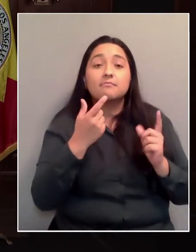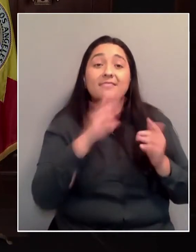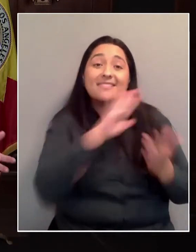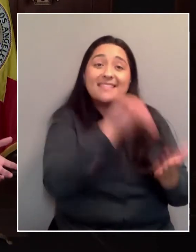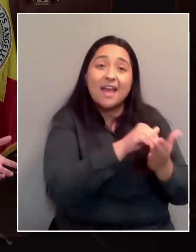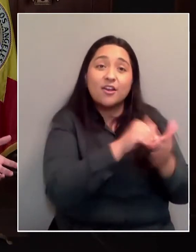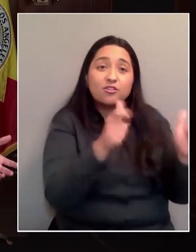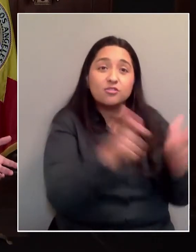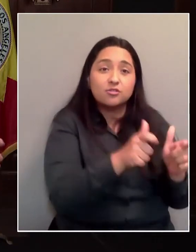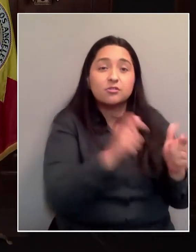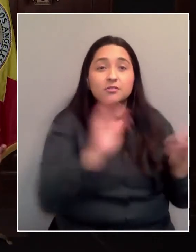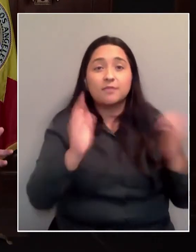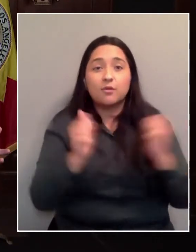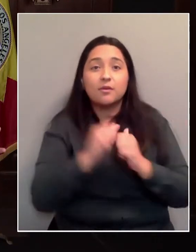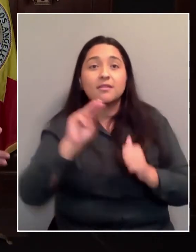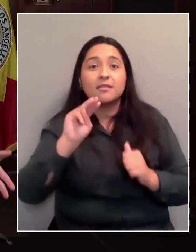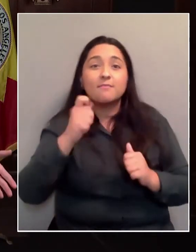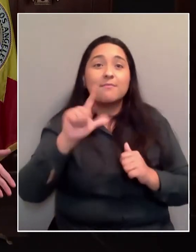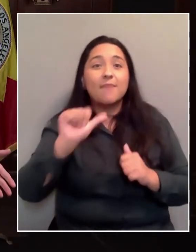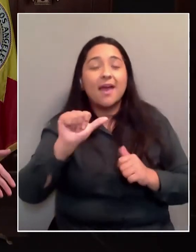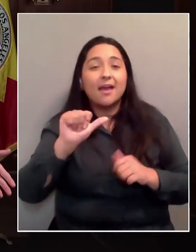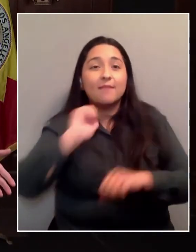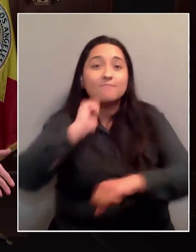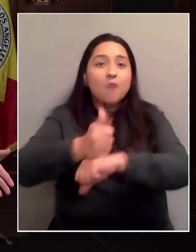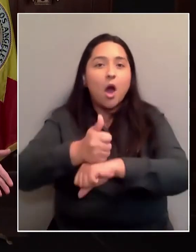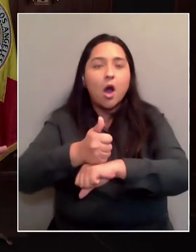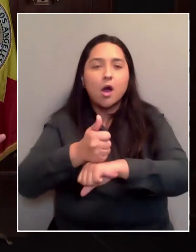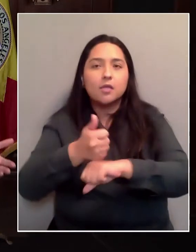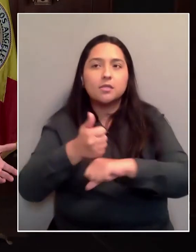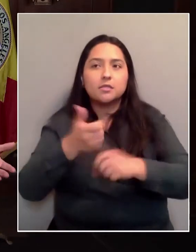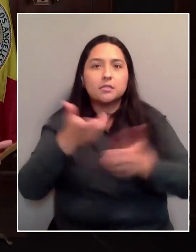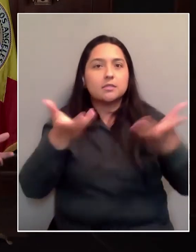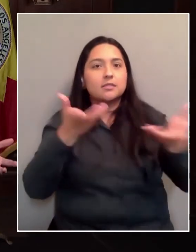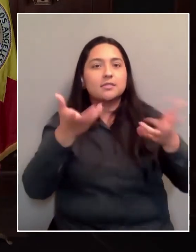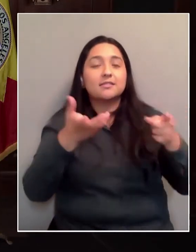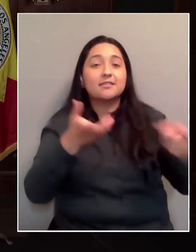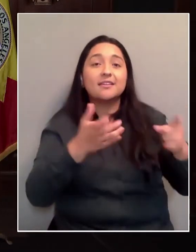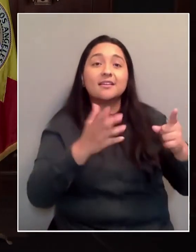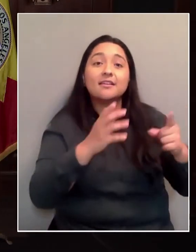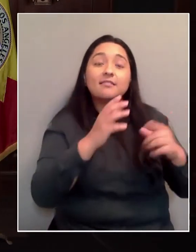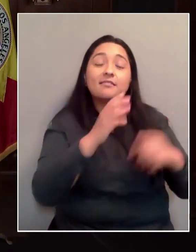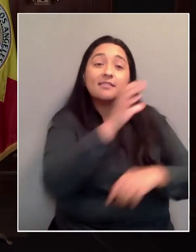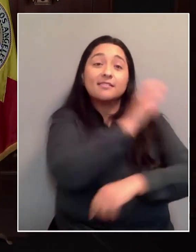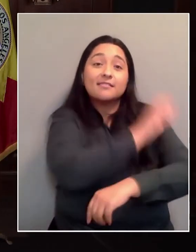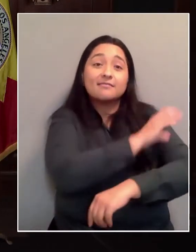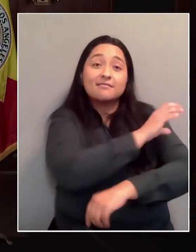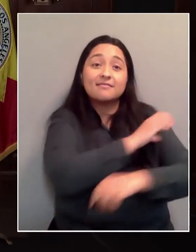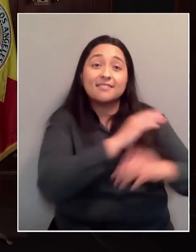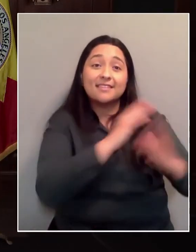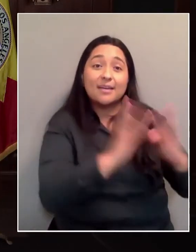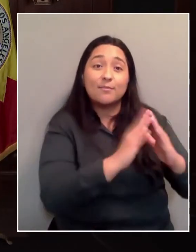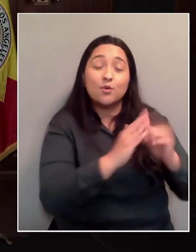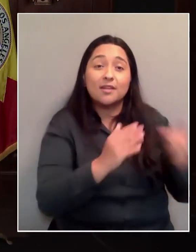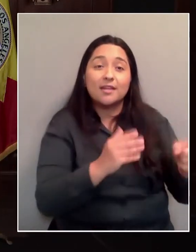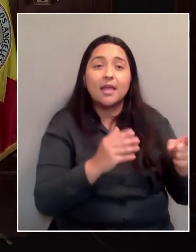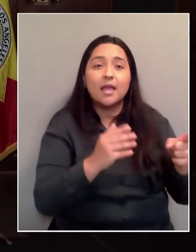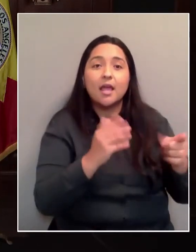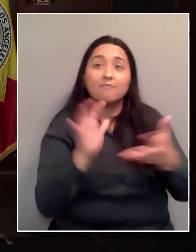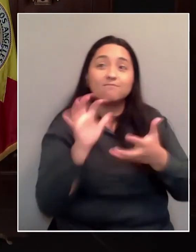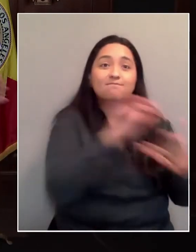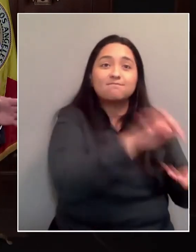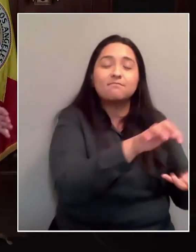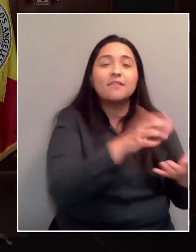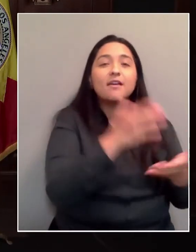community clinics. I love seeing them get more supply because there's people who live in neighborhoods where maybe they don't want to go to a government-run center or